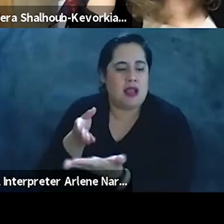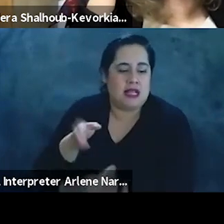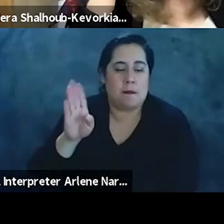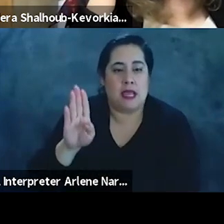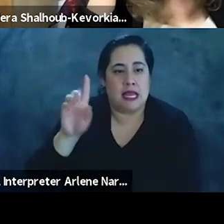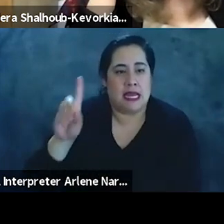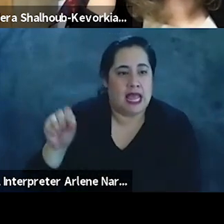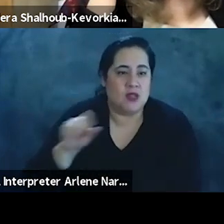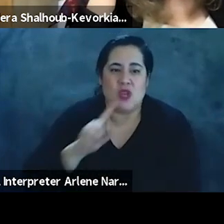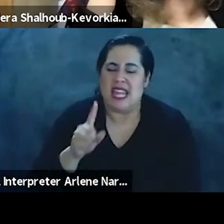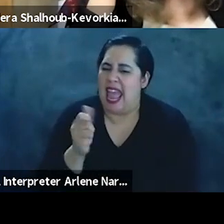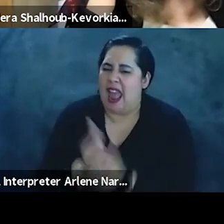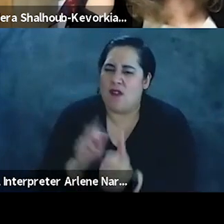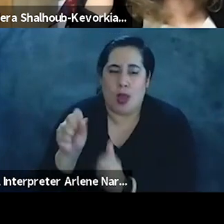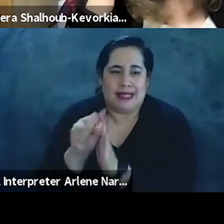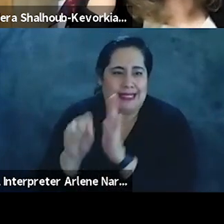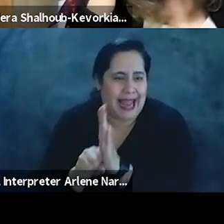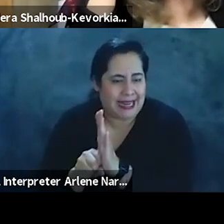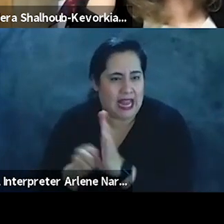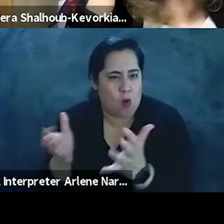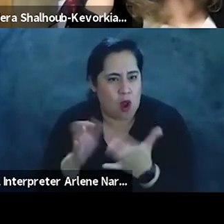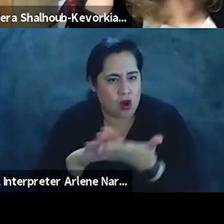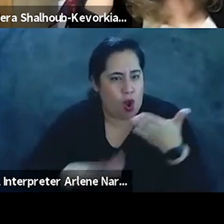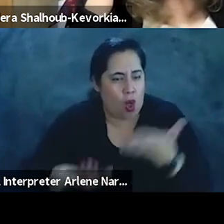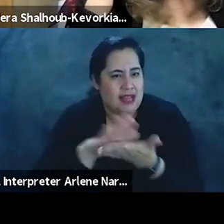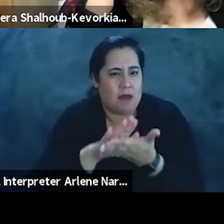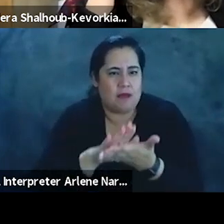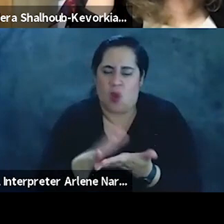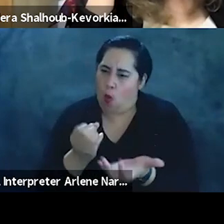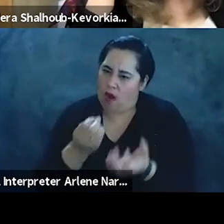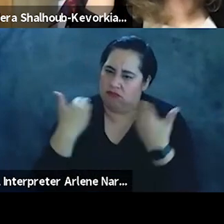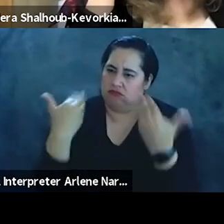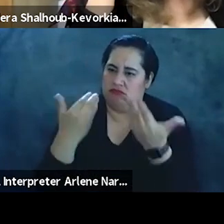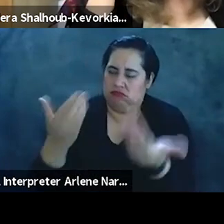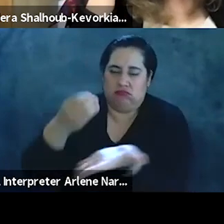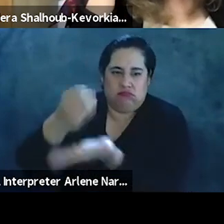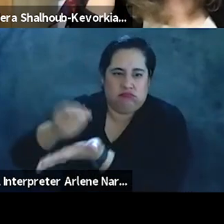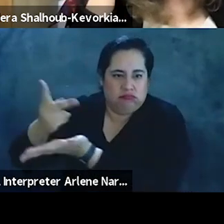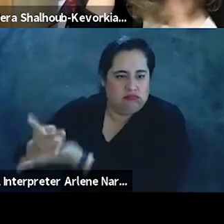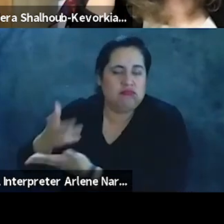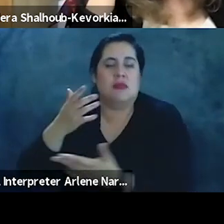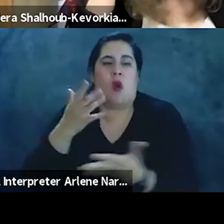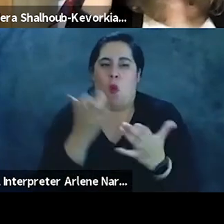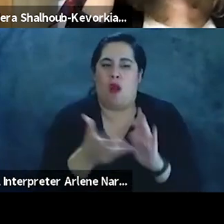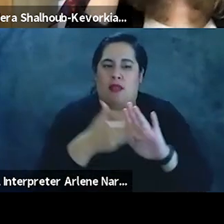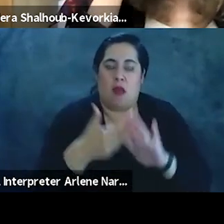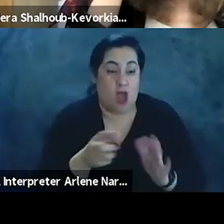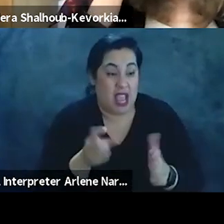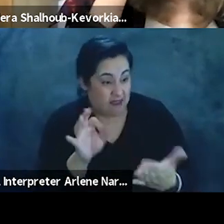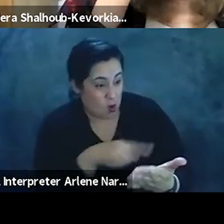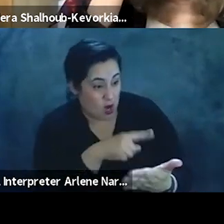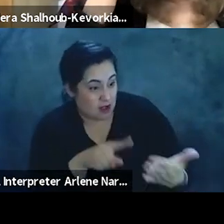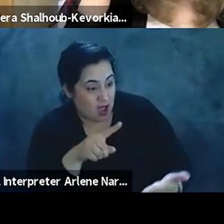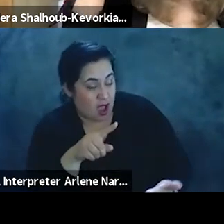passed in practically every U S state. And they want our college campuses to pass it too. And they want, they want to, you know, label criticism of Zionism to be